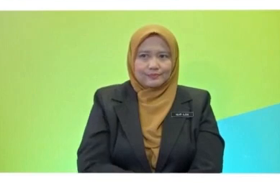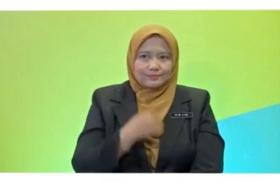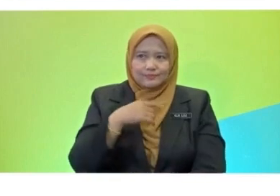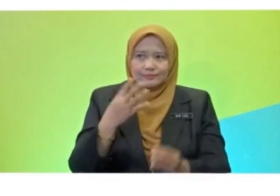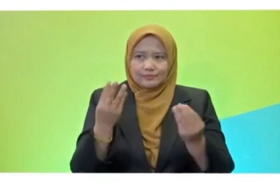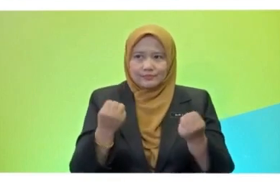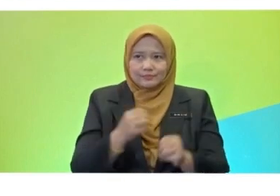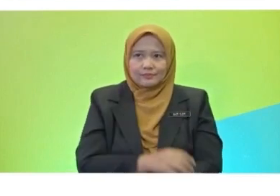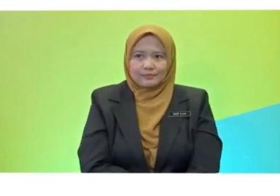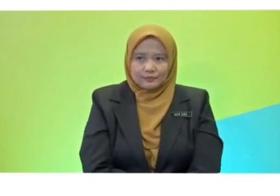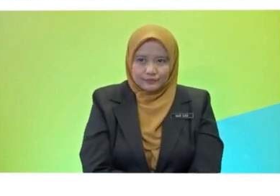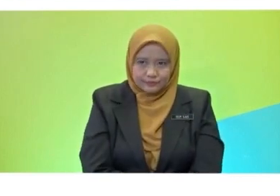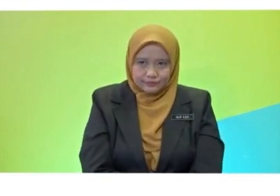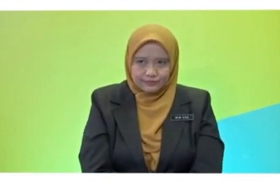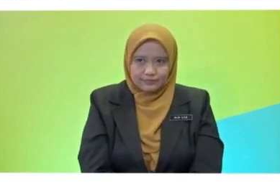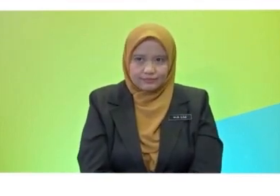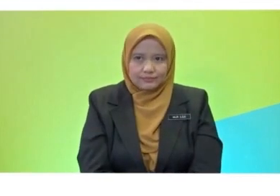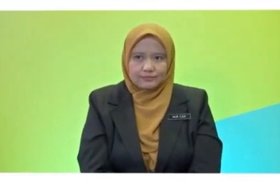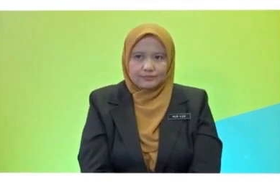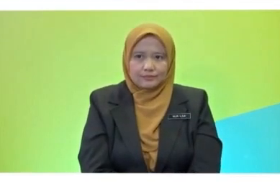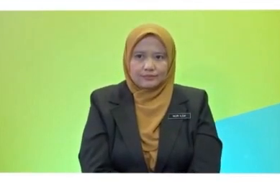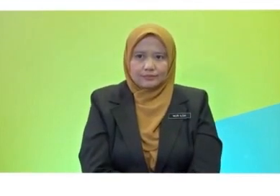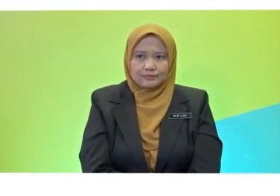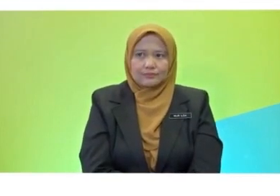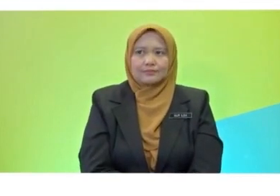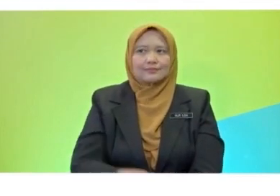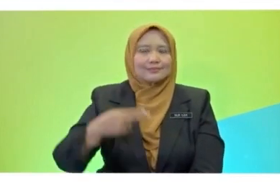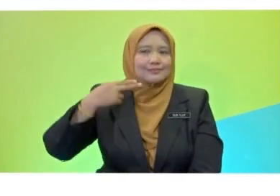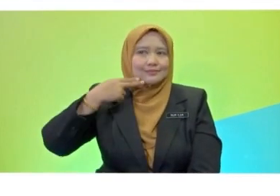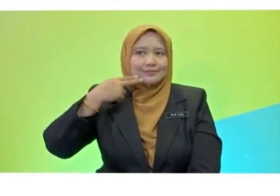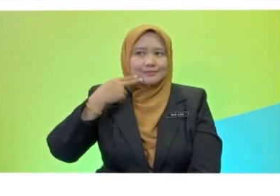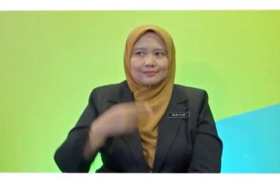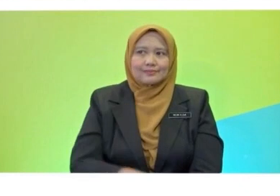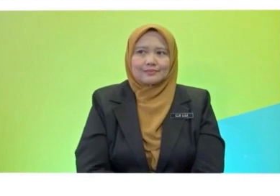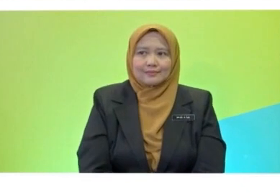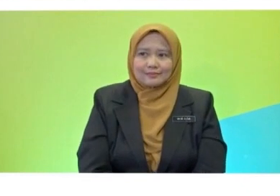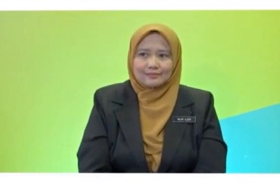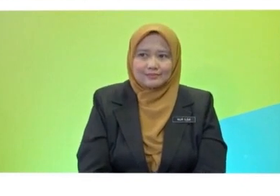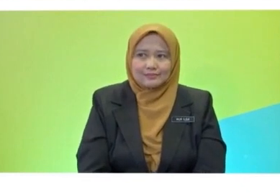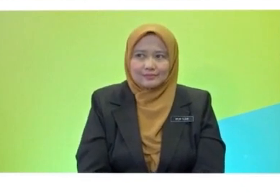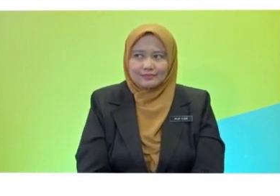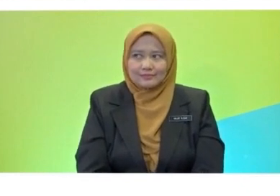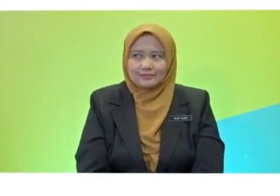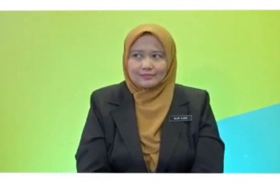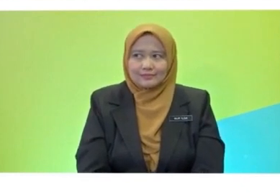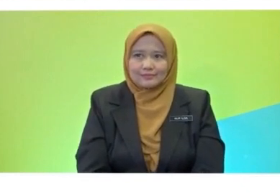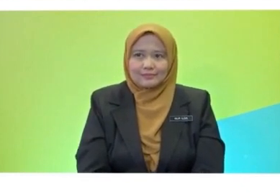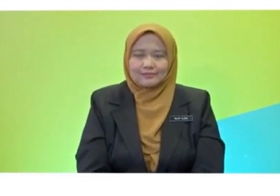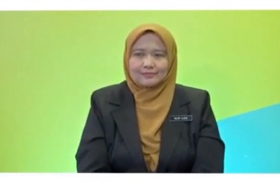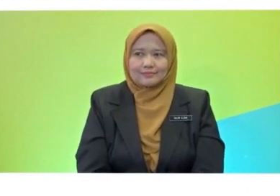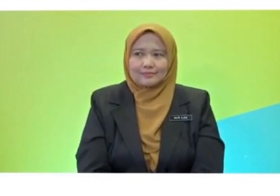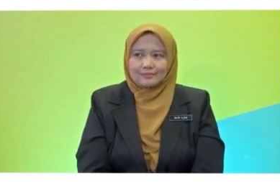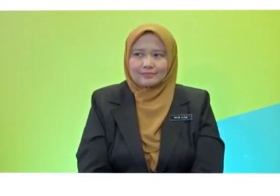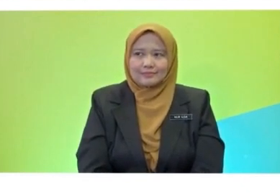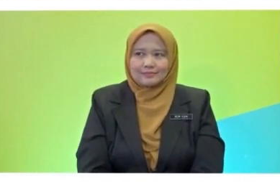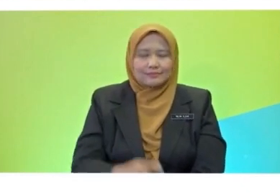next volunteer? Raise your Who's the next volunteer? I think we have... Husna. Husna. Okay, go ahead, Husna, shake. Okay, shake. Okay,